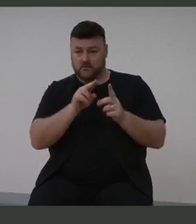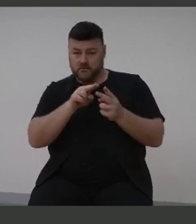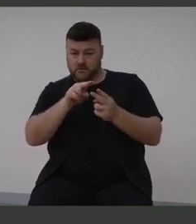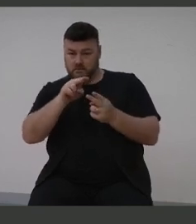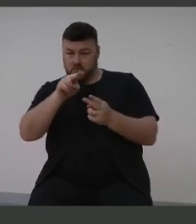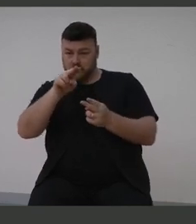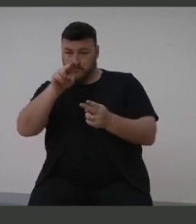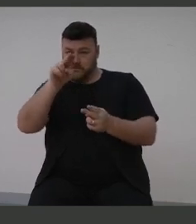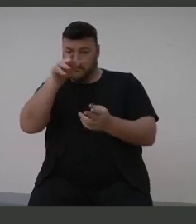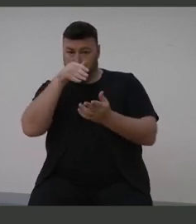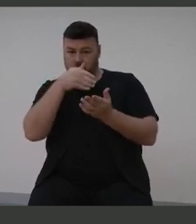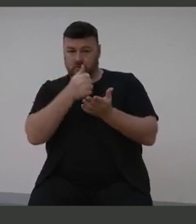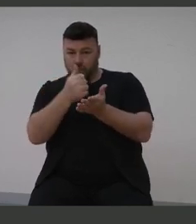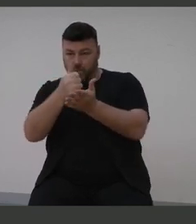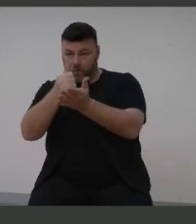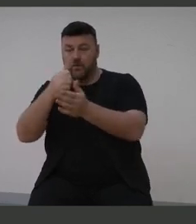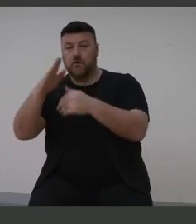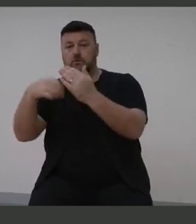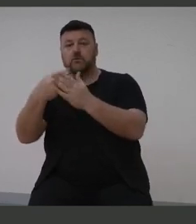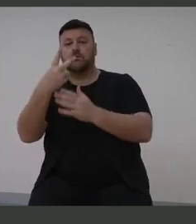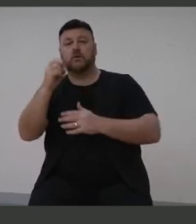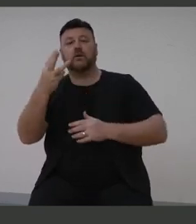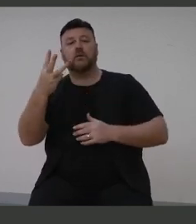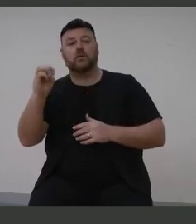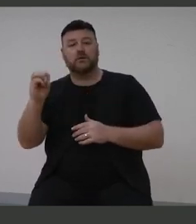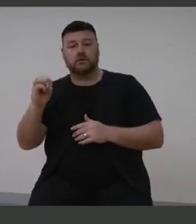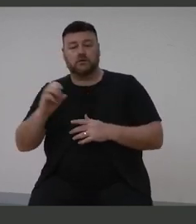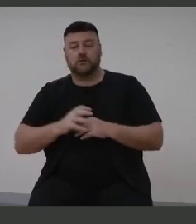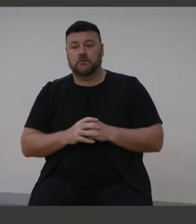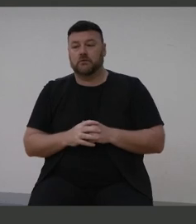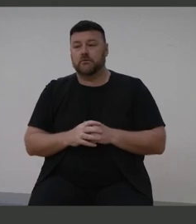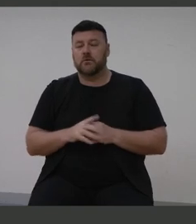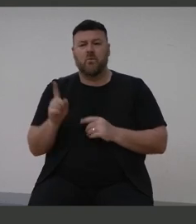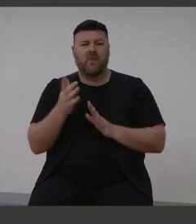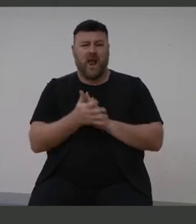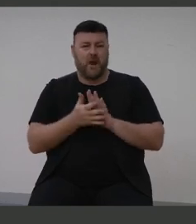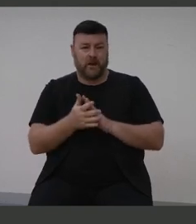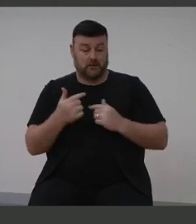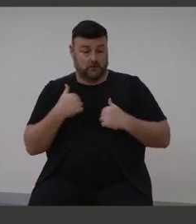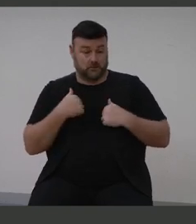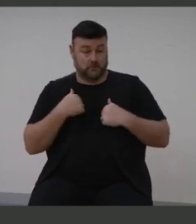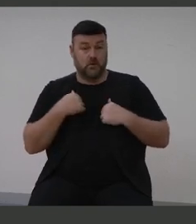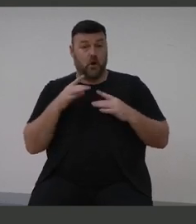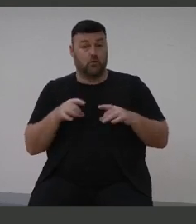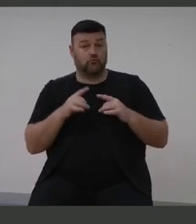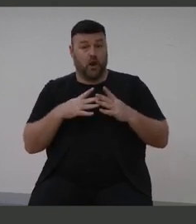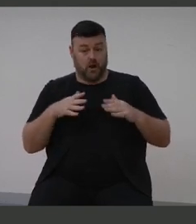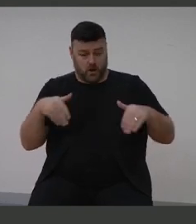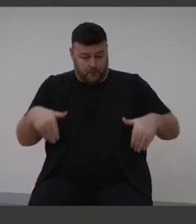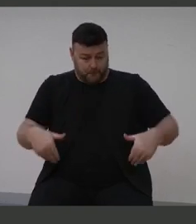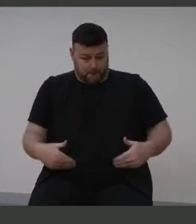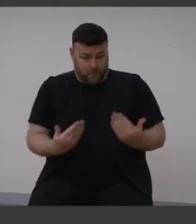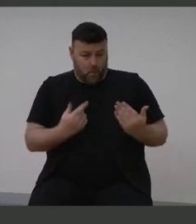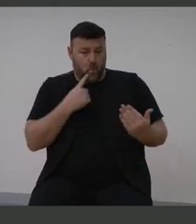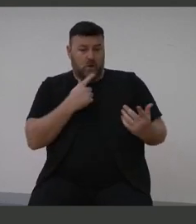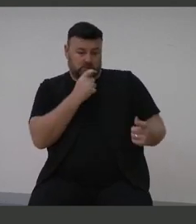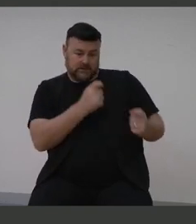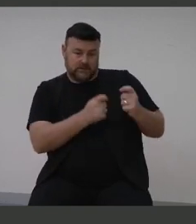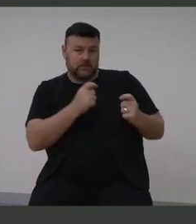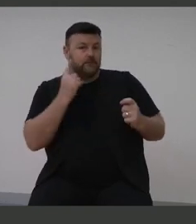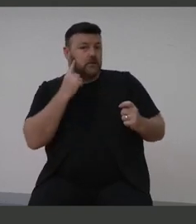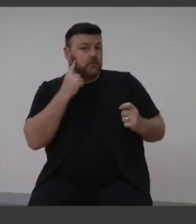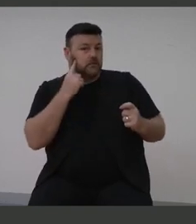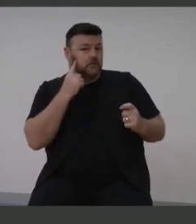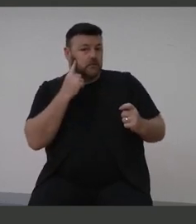So what does this mean for Australia? Well, in terms of newborn hearing screening, Australia is a recognised world leader in this space.